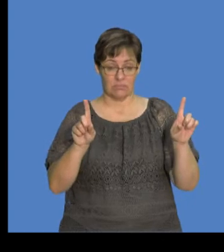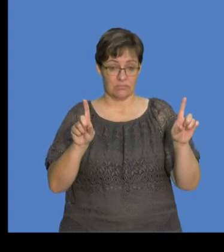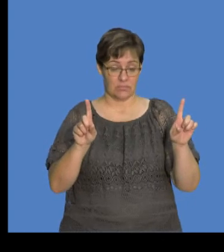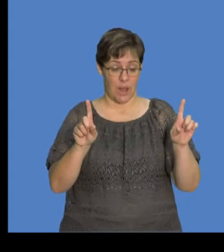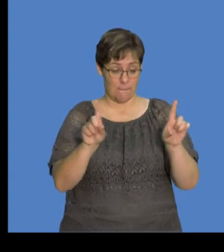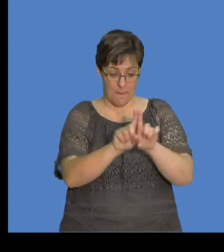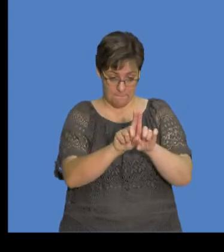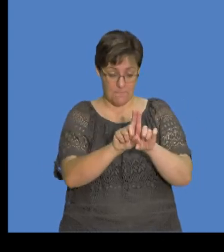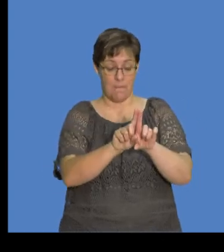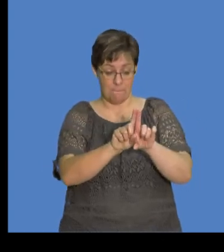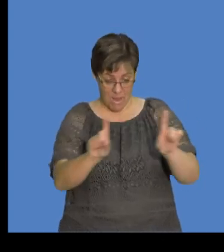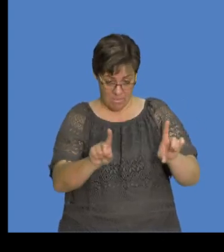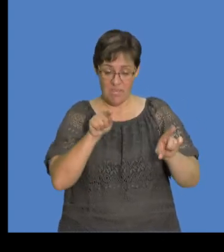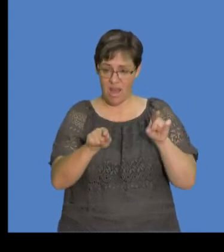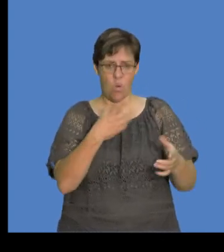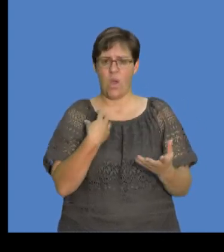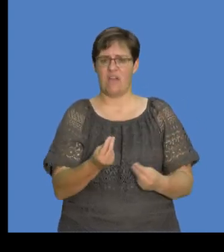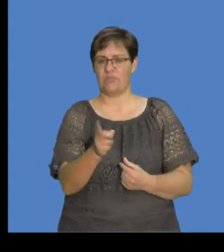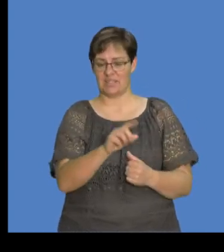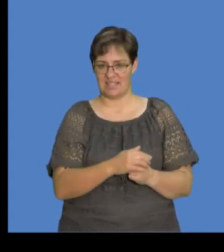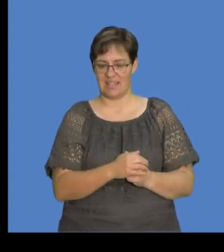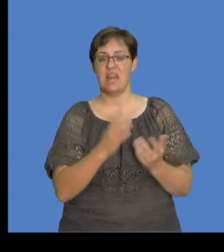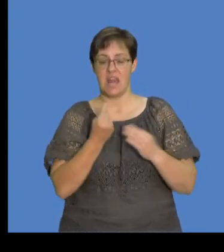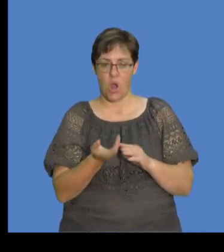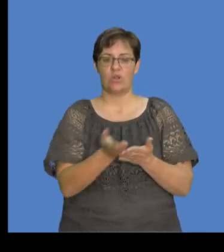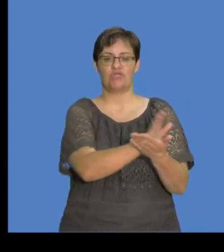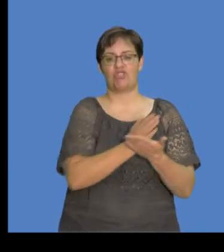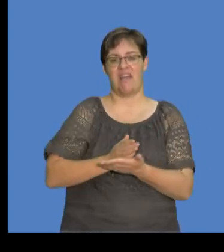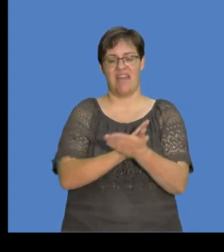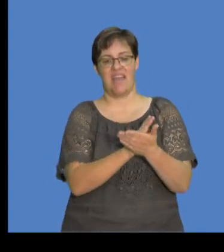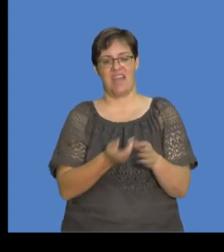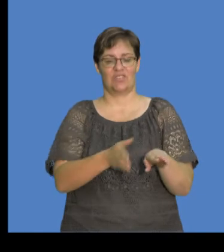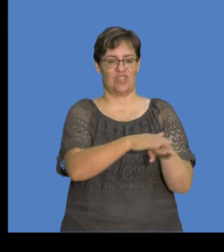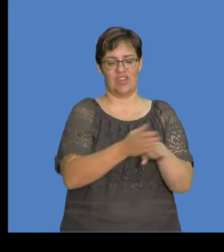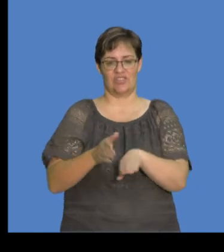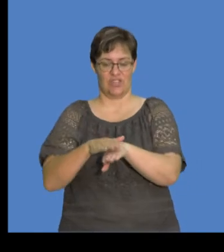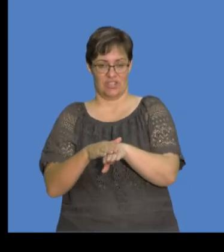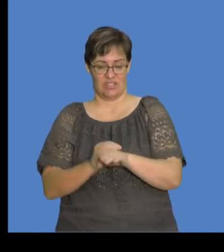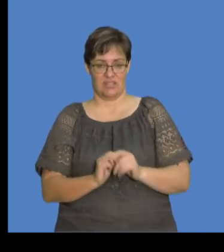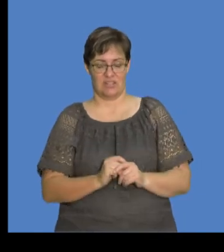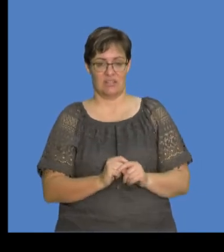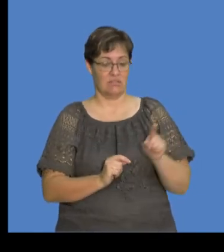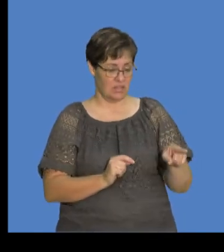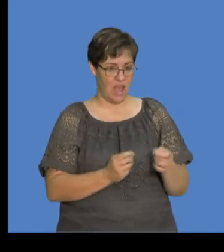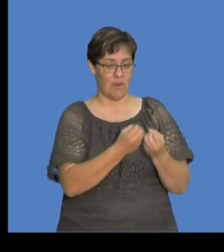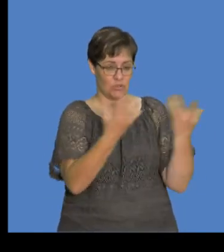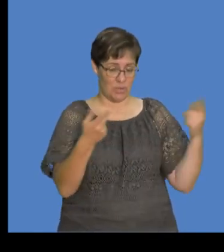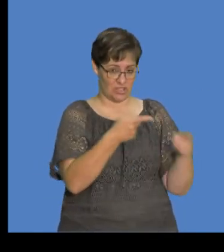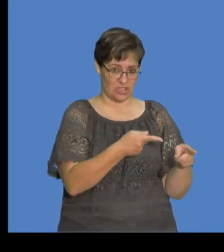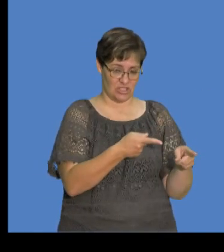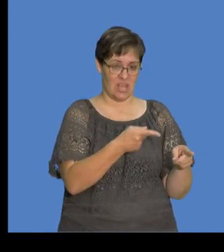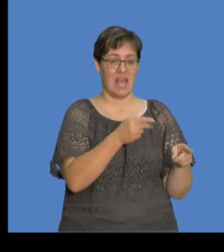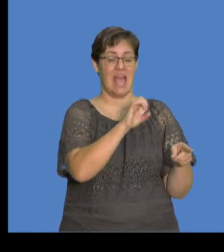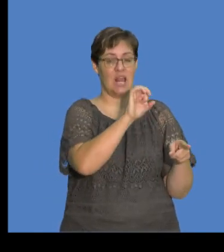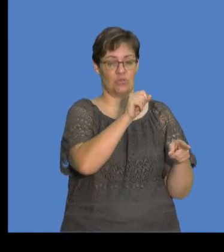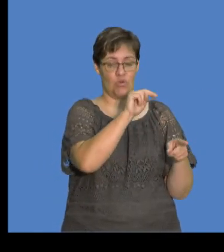Now, remember, the moment they start to share charge, one that has got excess electrons, if you can